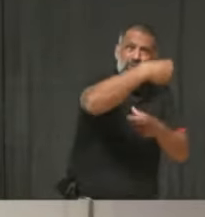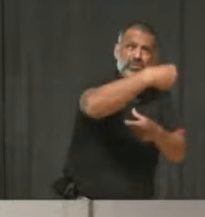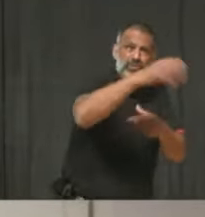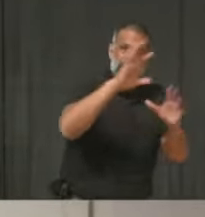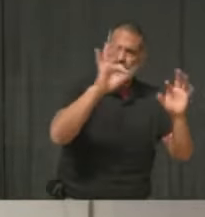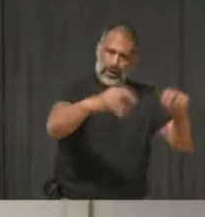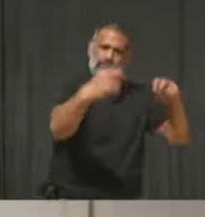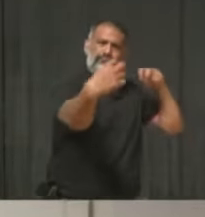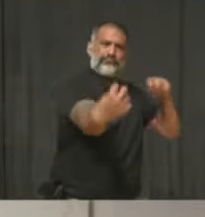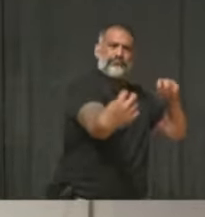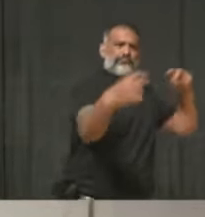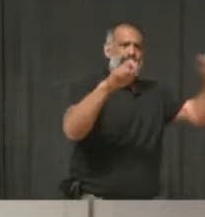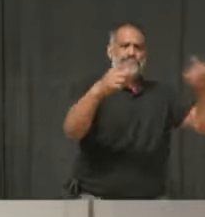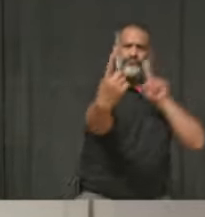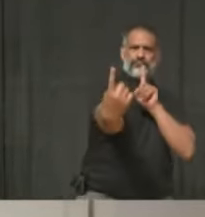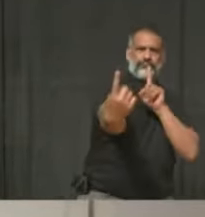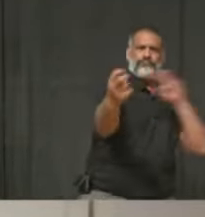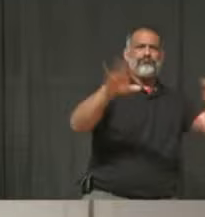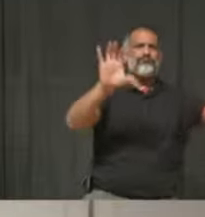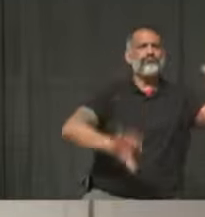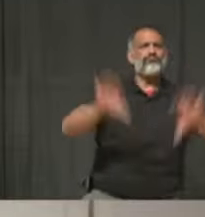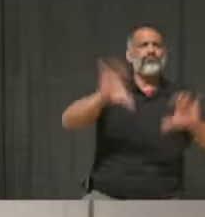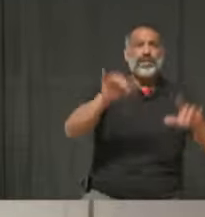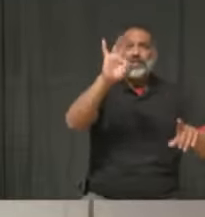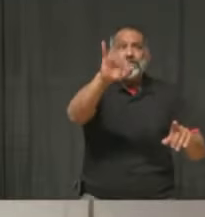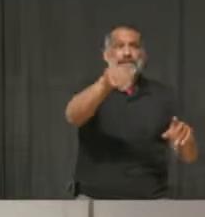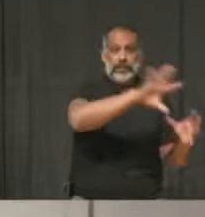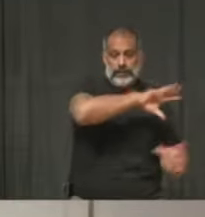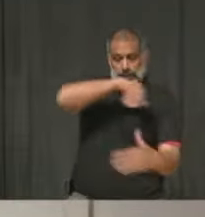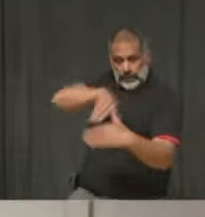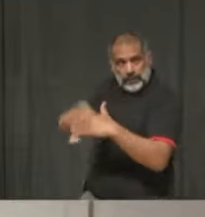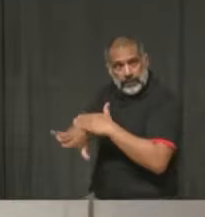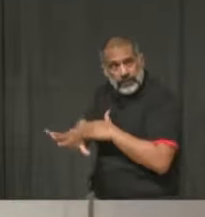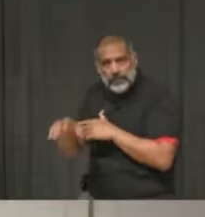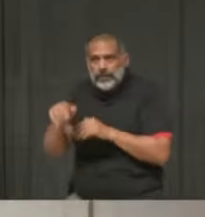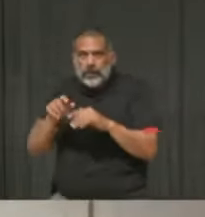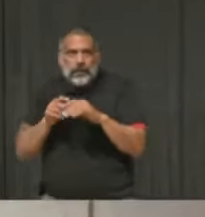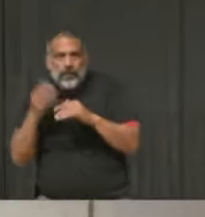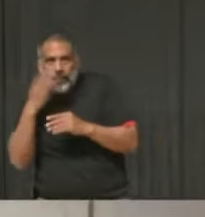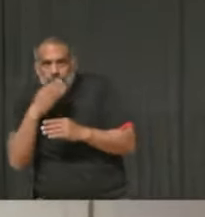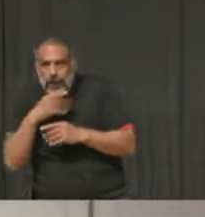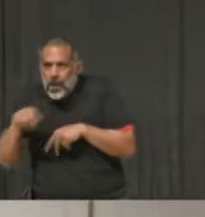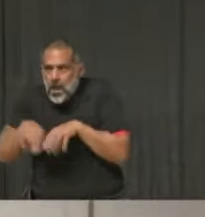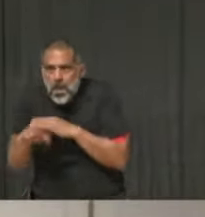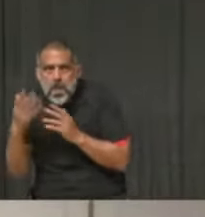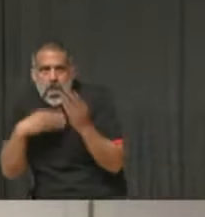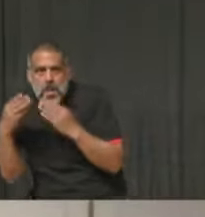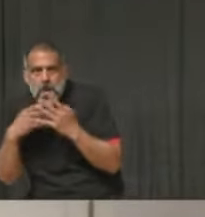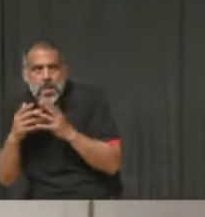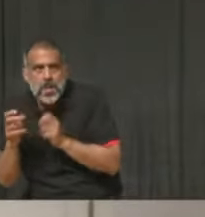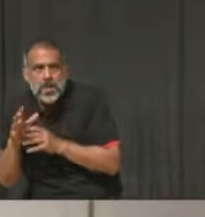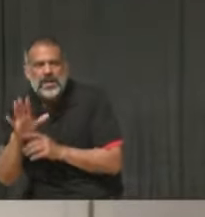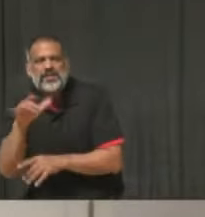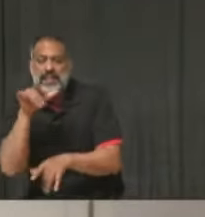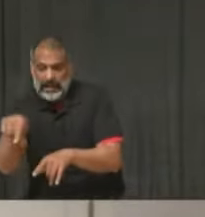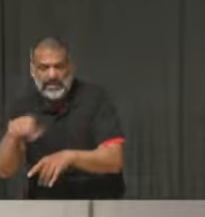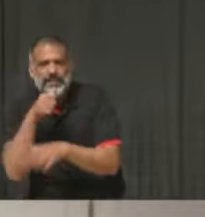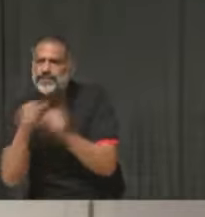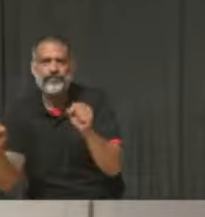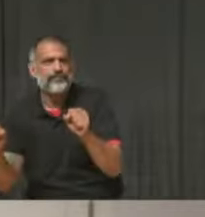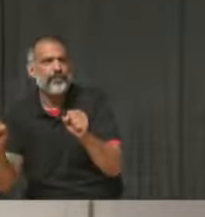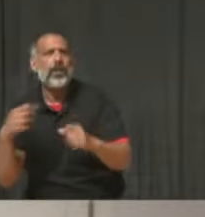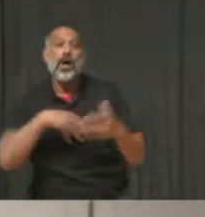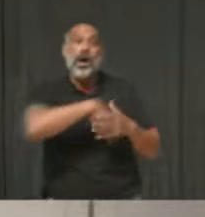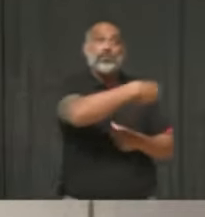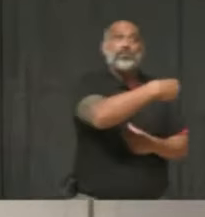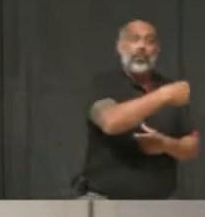don't want people to move inside and hide inside to meet. But we would like just to make outdoor spaces as safe